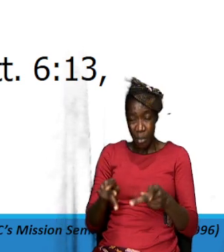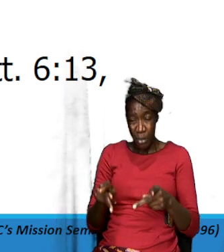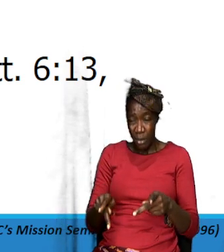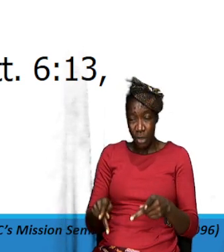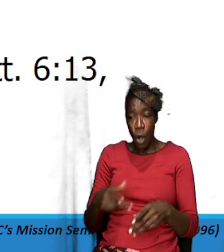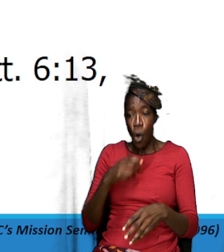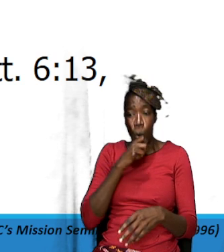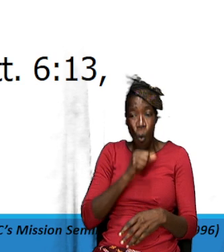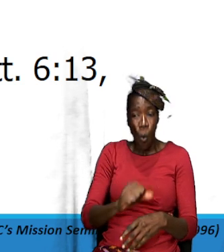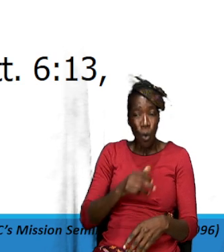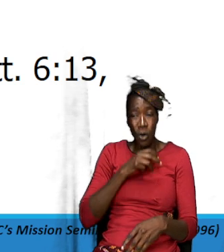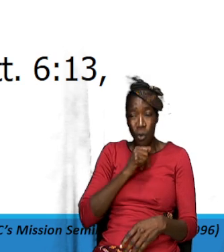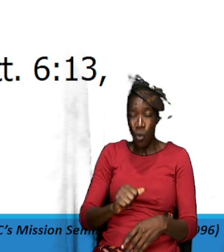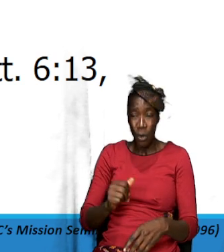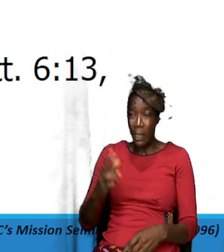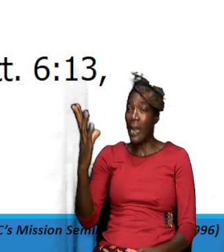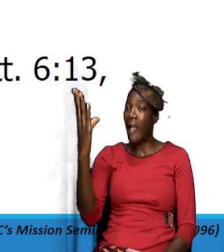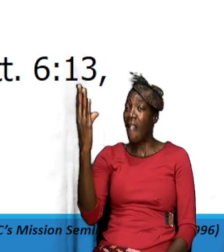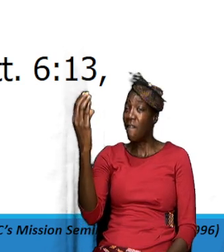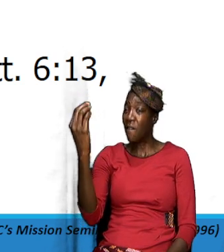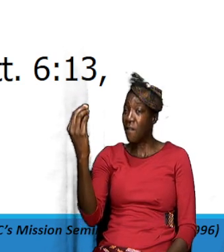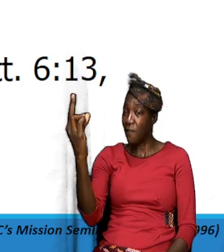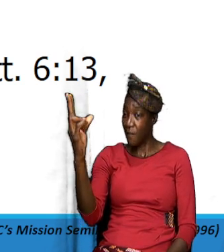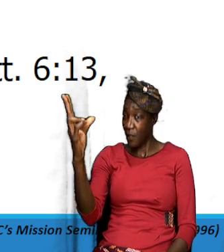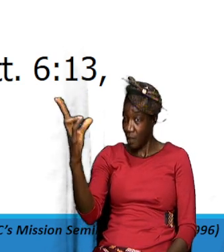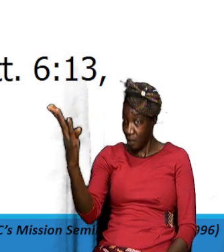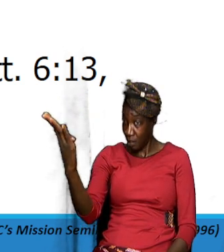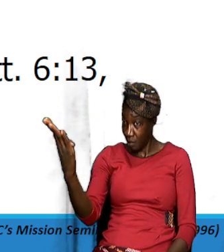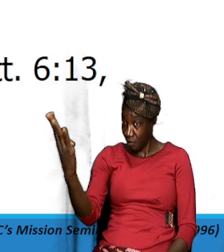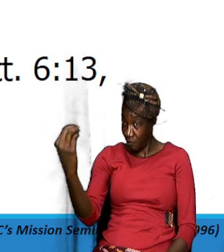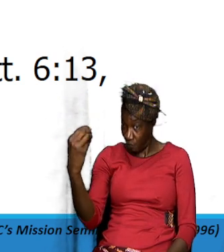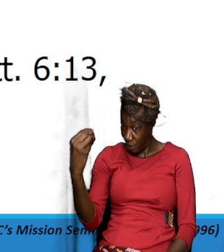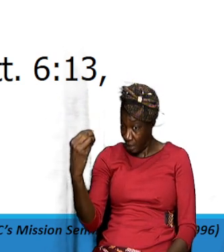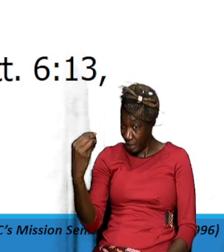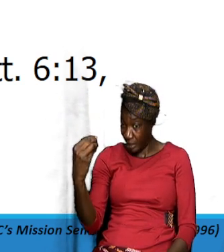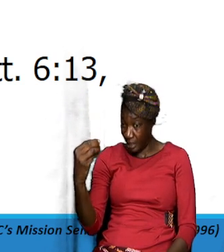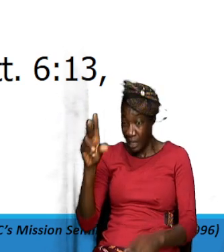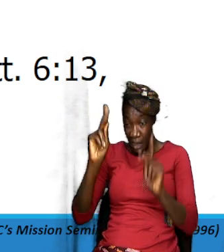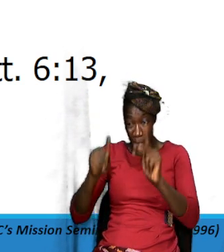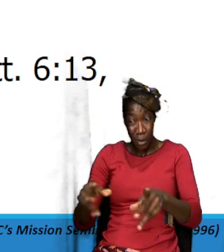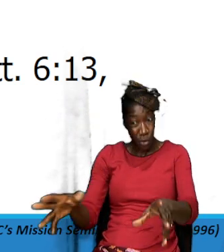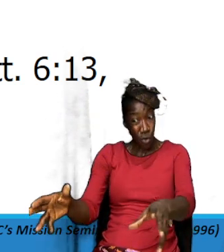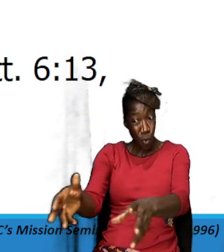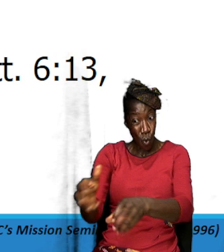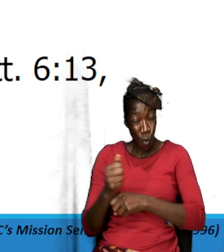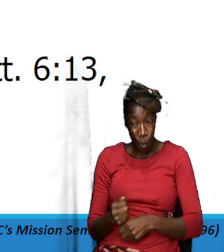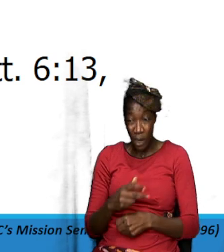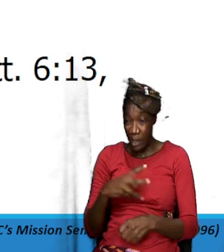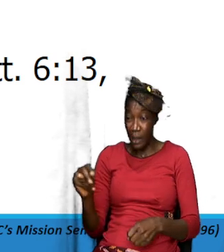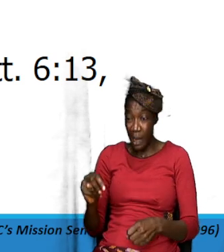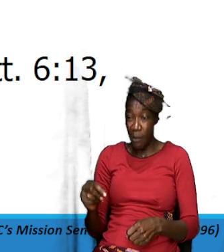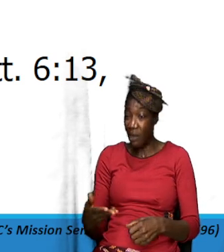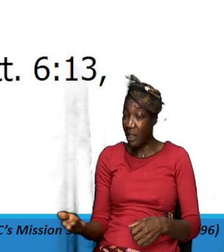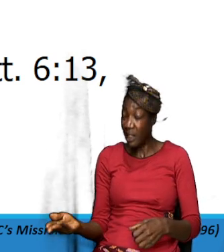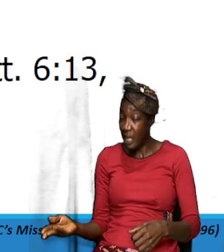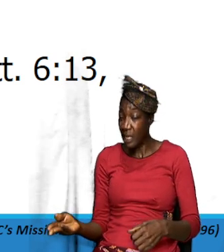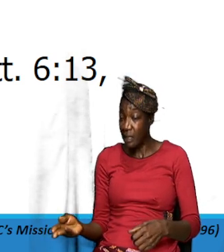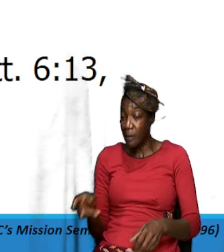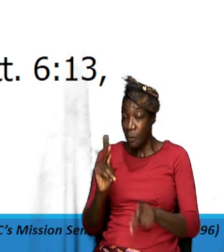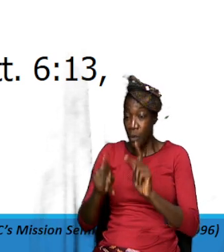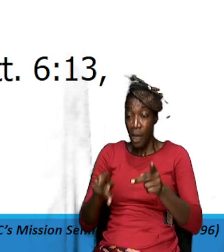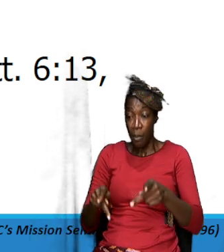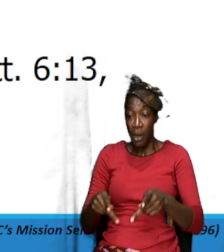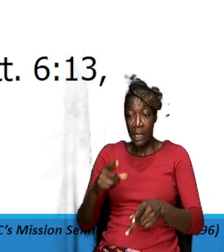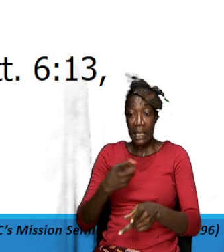and persons were holding them accountable as it was for things that the people